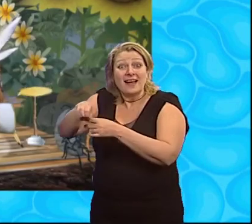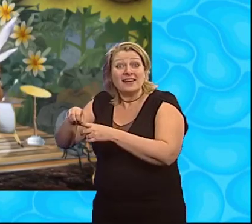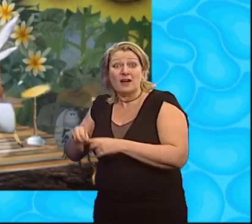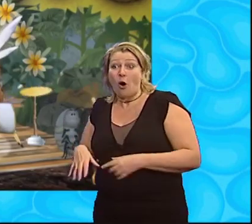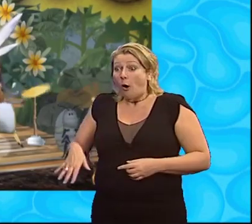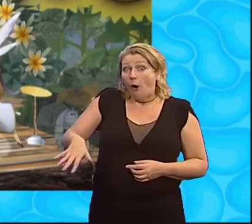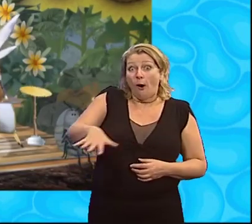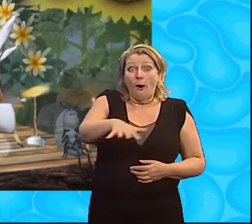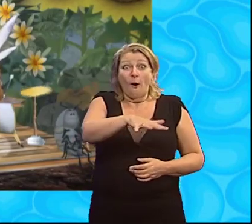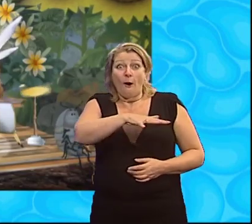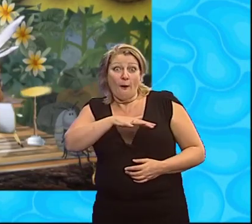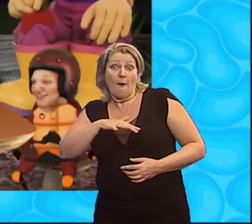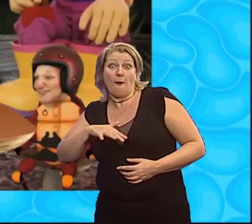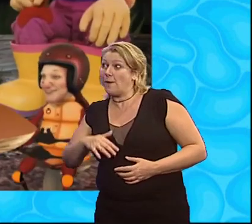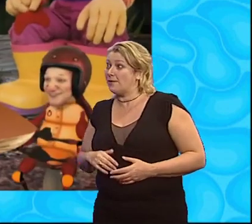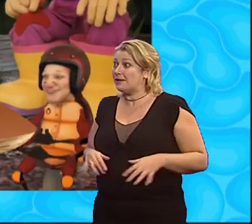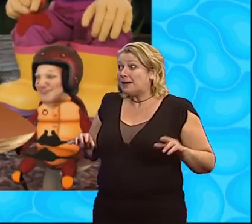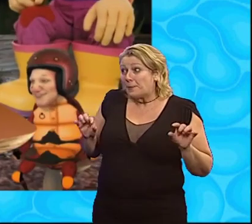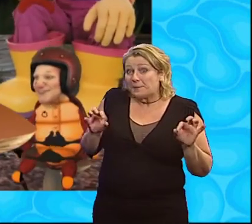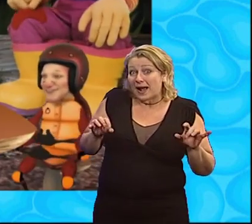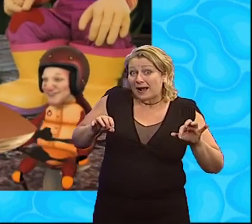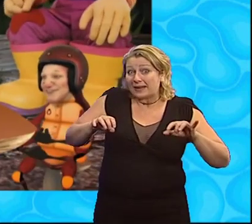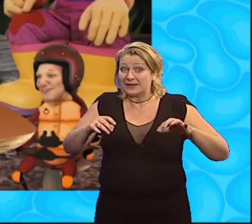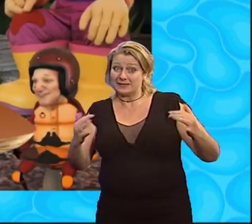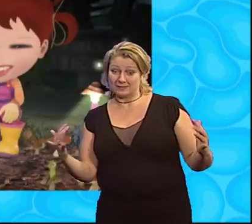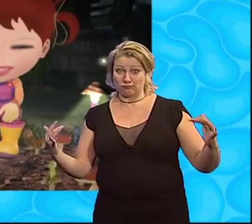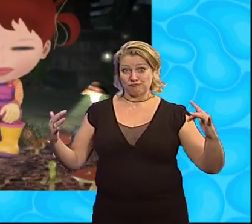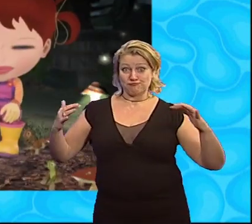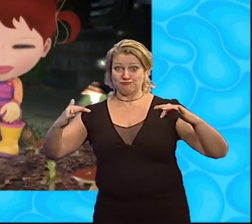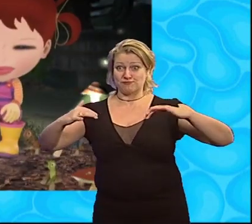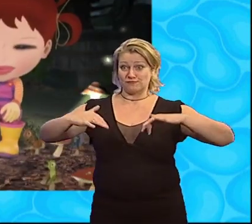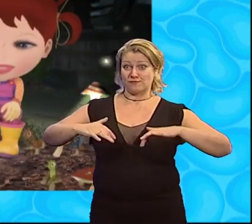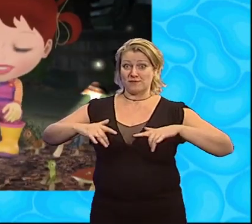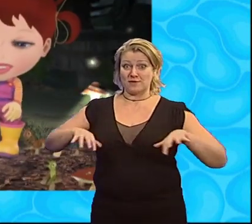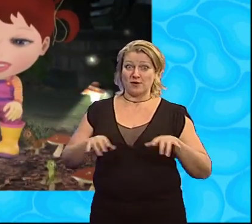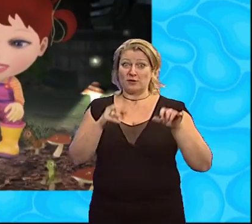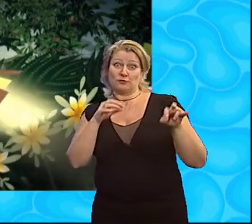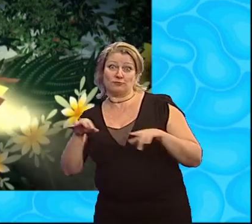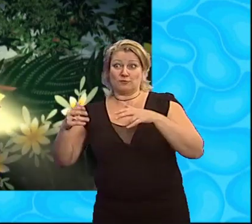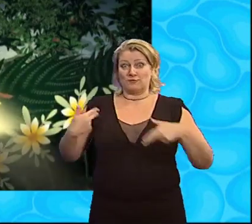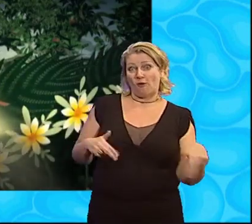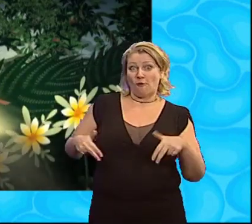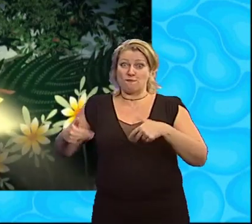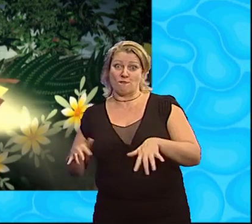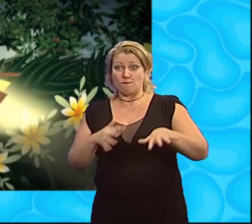little bug in town Is joined the Creepy Crawly conga